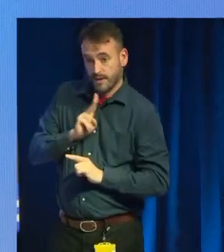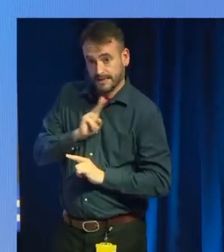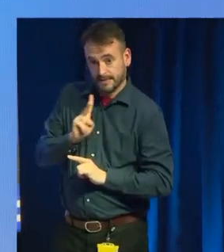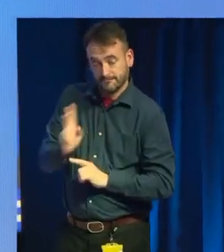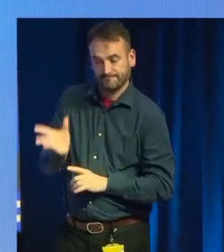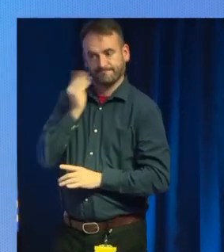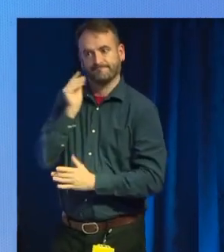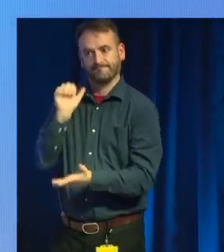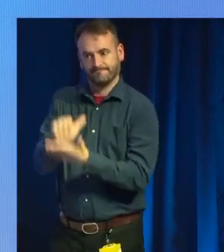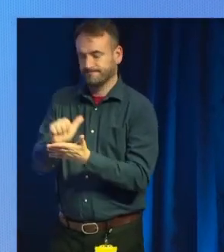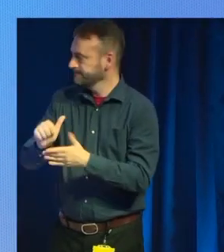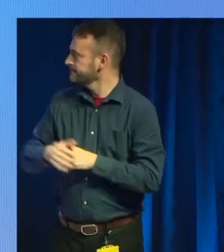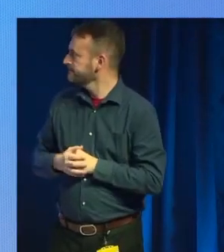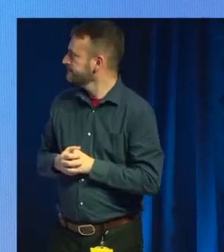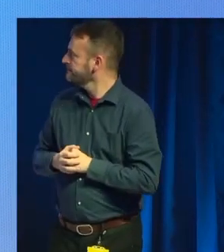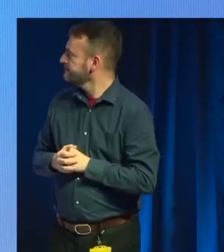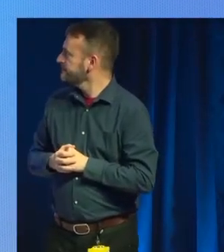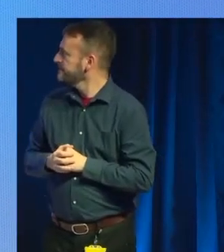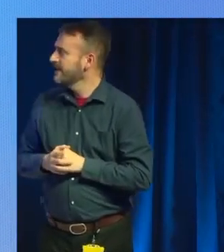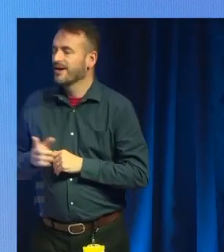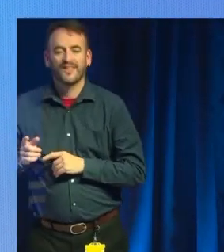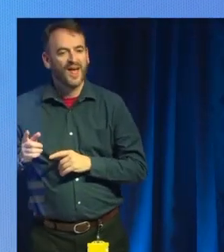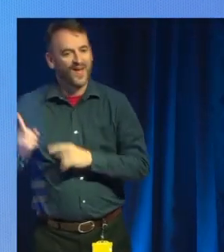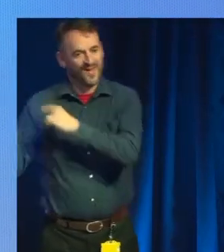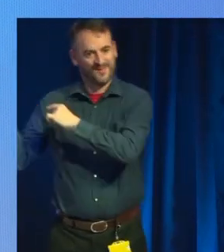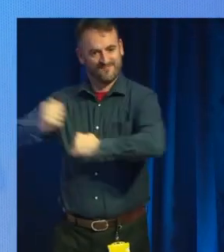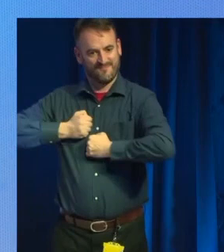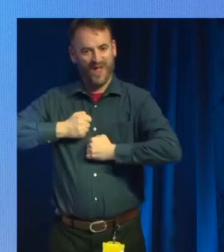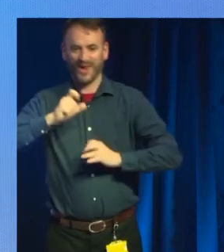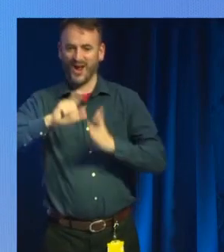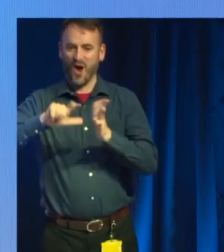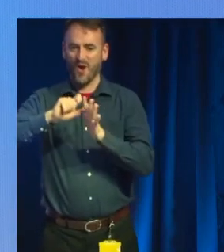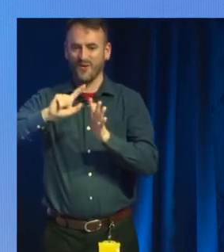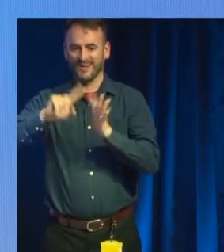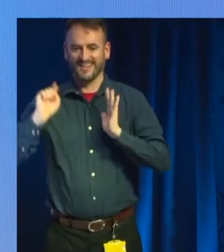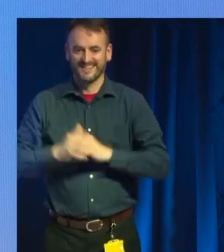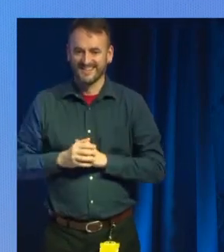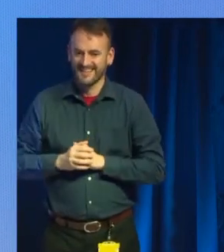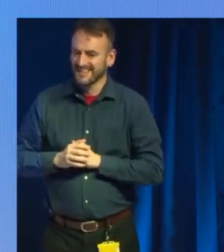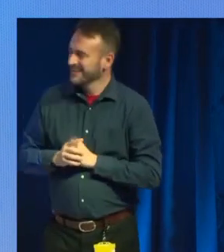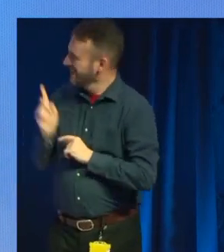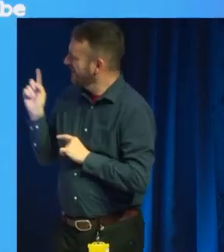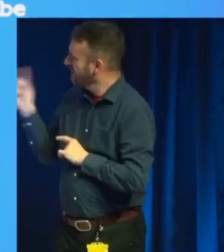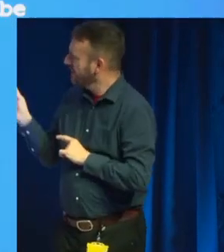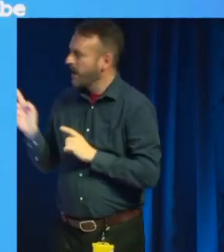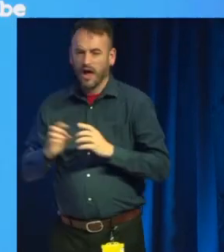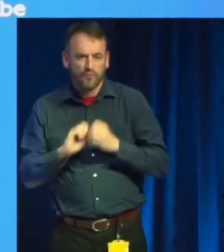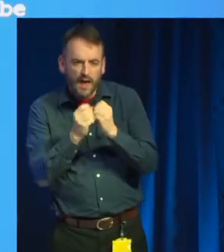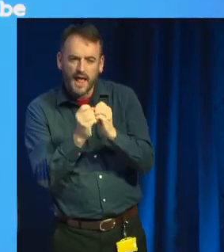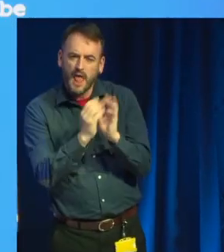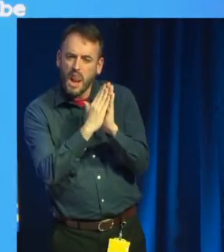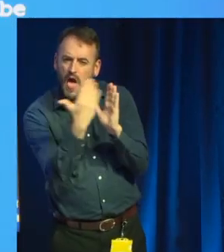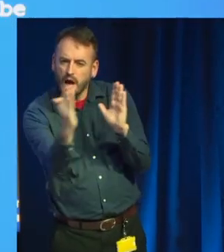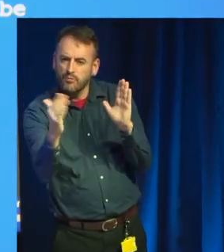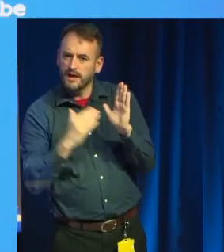And for that, look, I've got some code in the slide. And this is what I did. I wrote a little library for myself, and I said, switch into